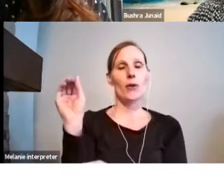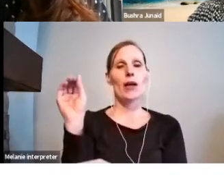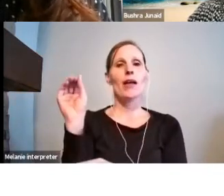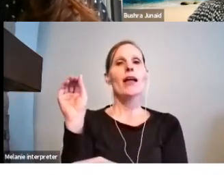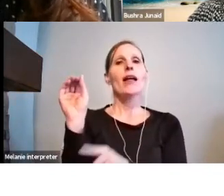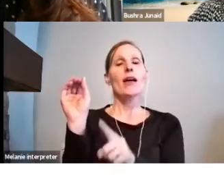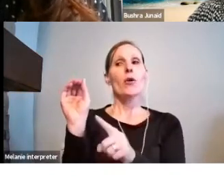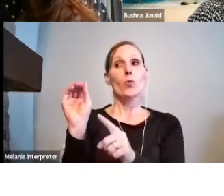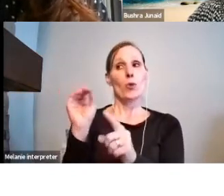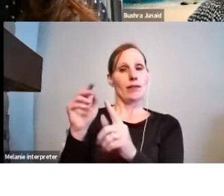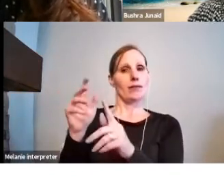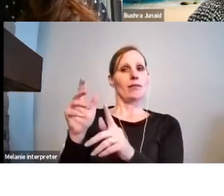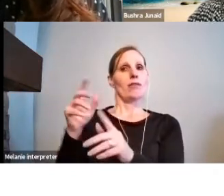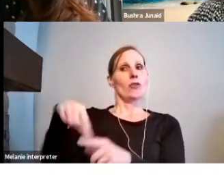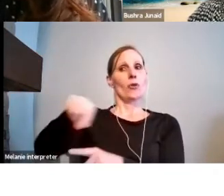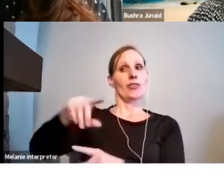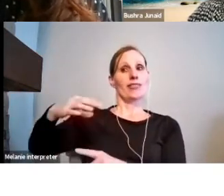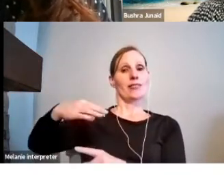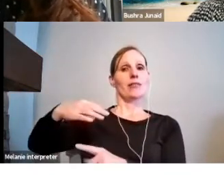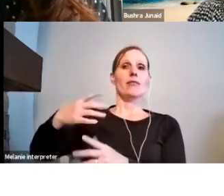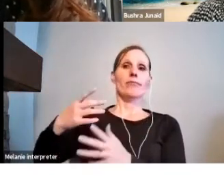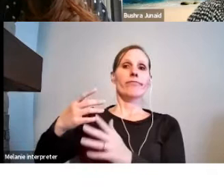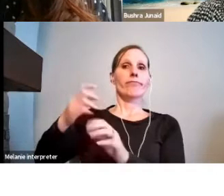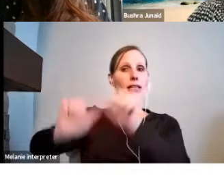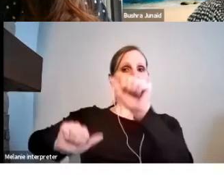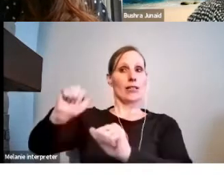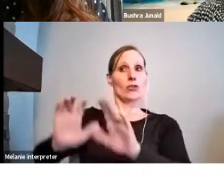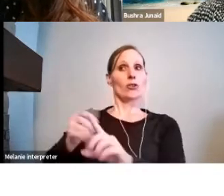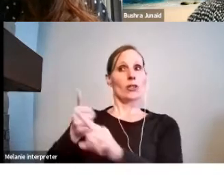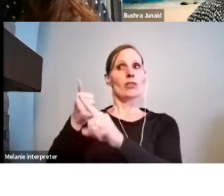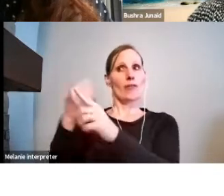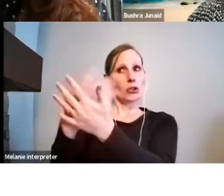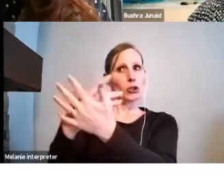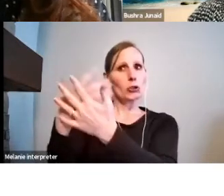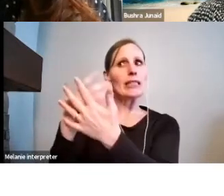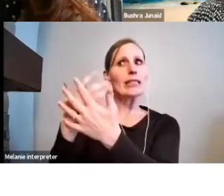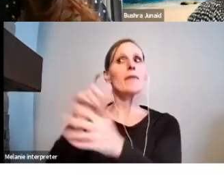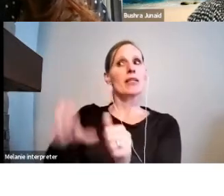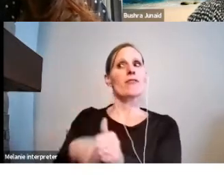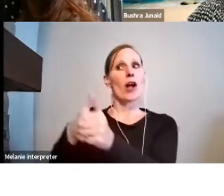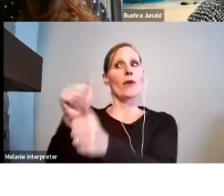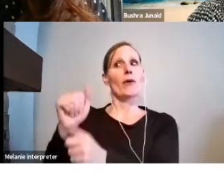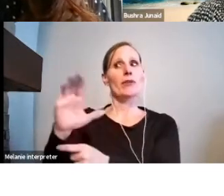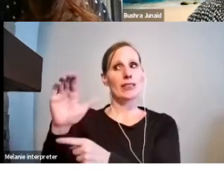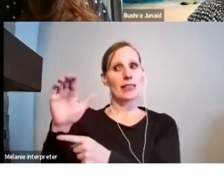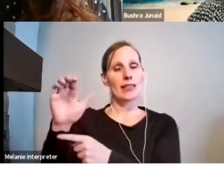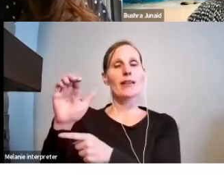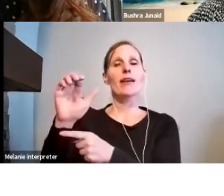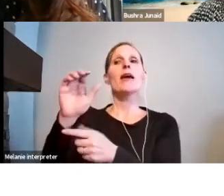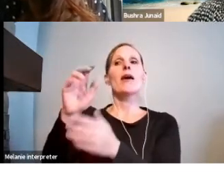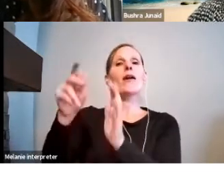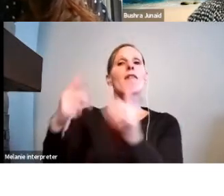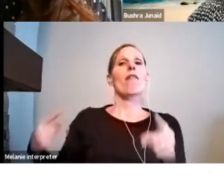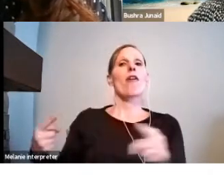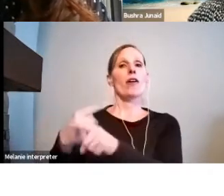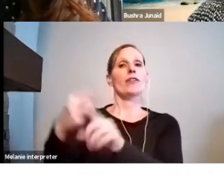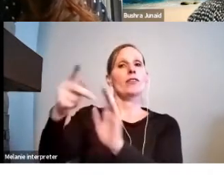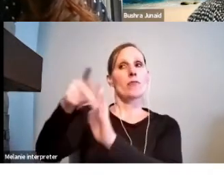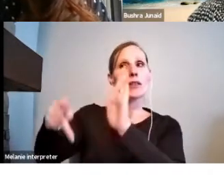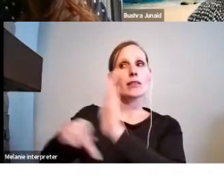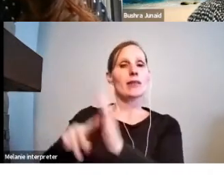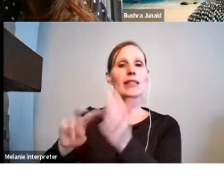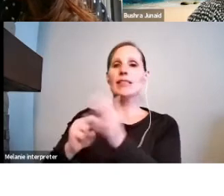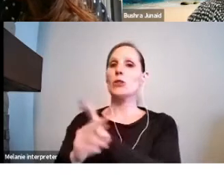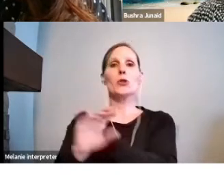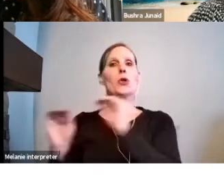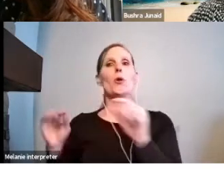screened and must comply with OAC's conflict of interest policy, ensuring that no decision is made where a direct conflict